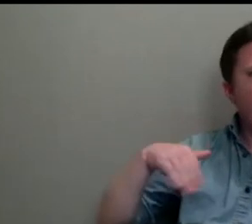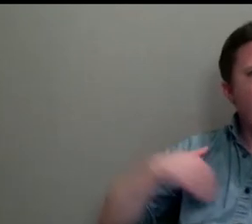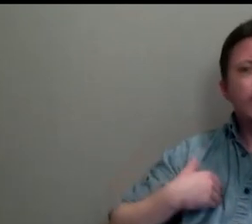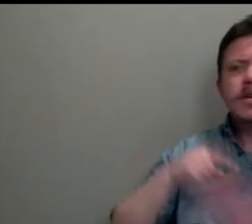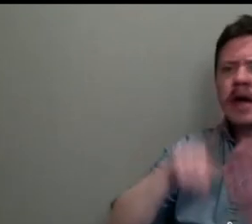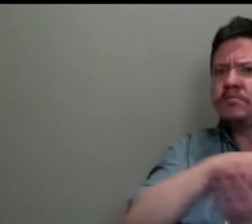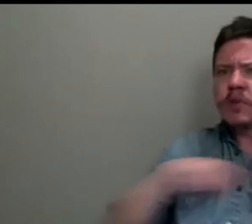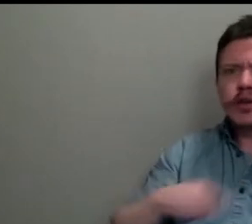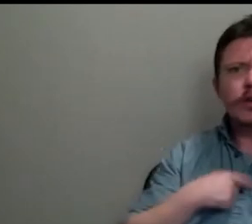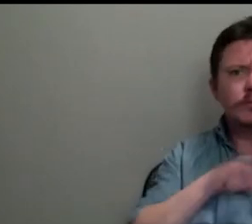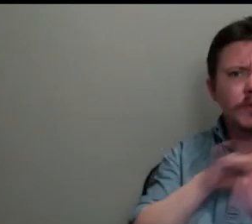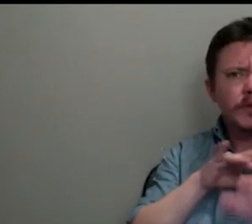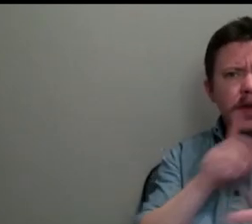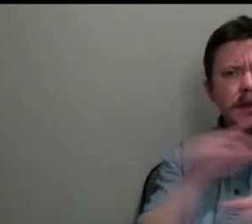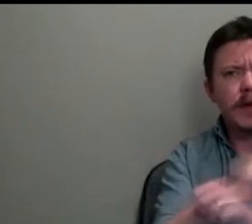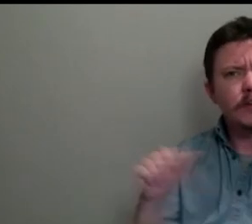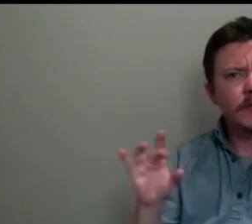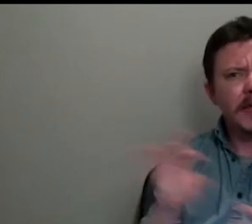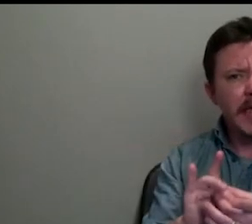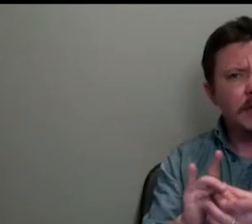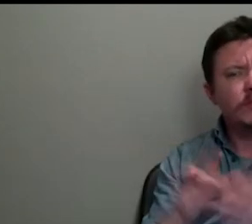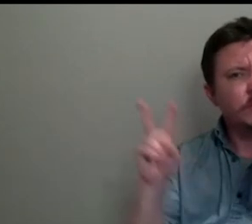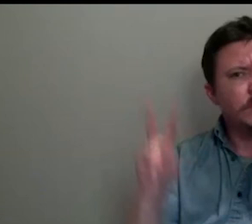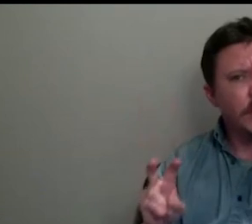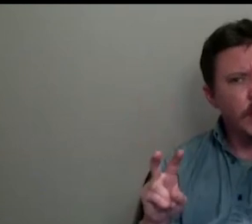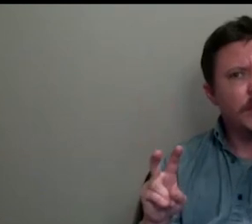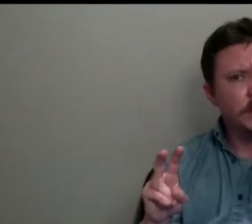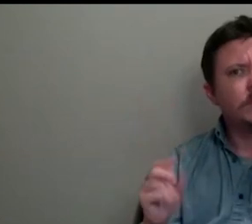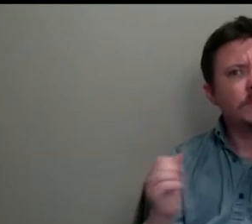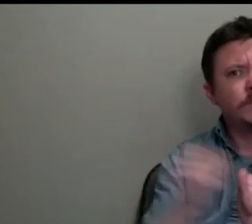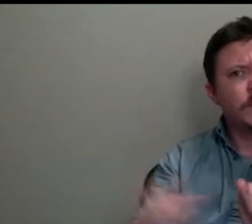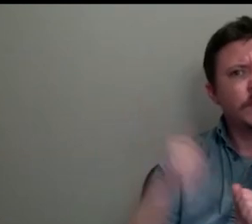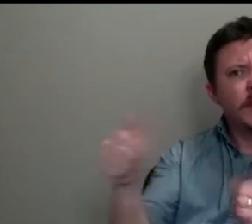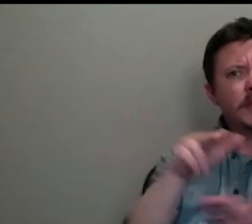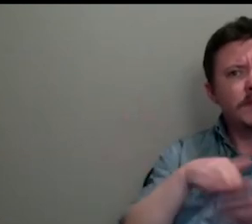that actually engages, I suppose, specifically with any of the paintings of Annette.